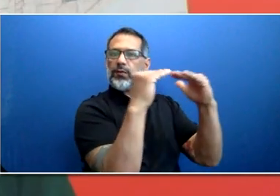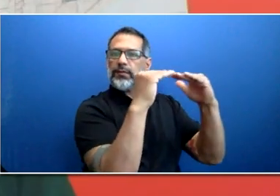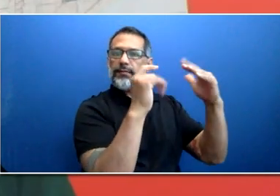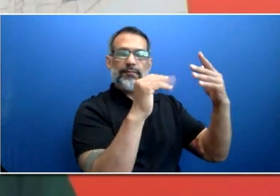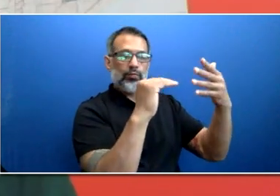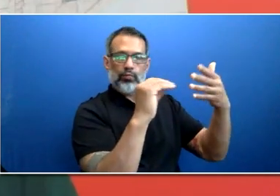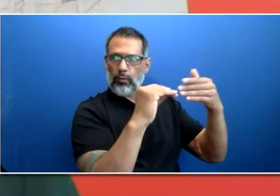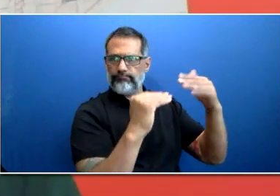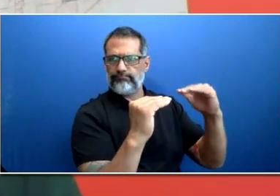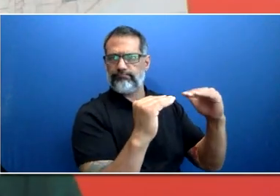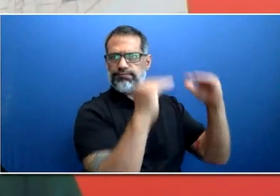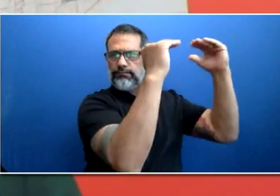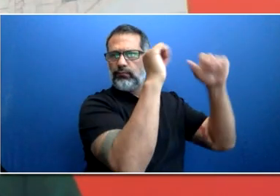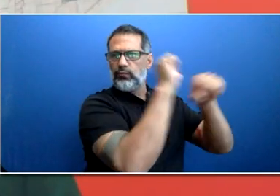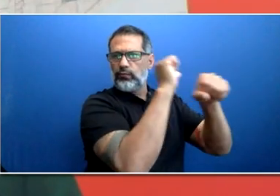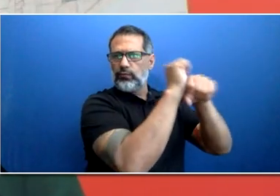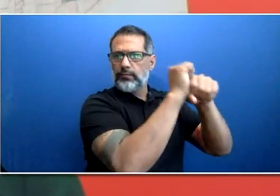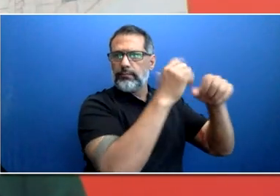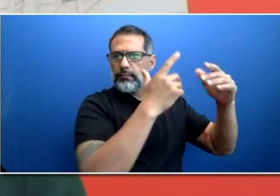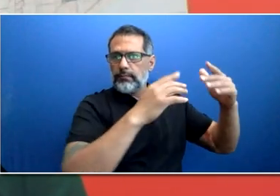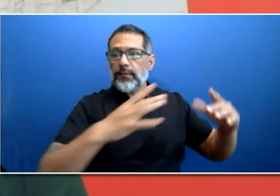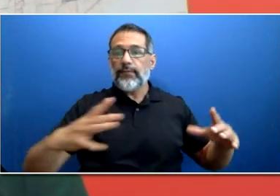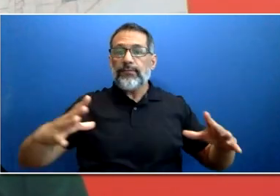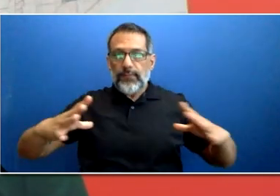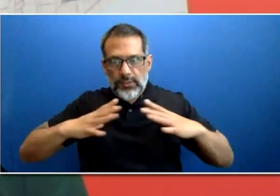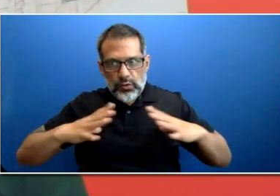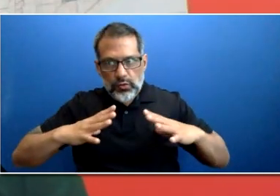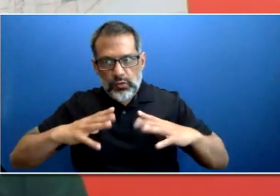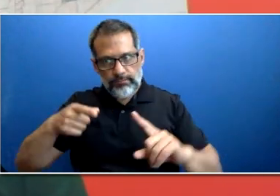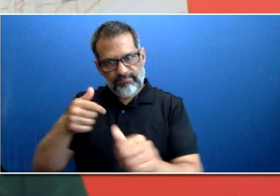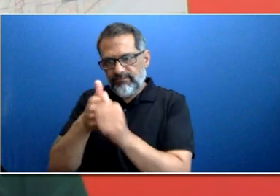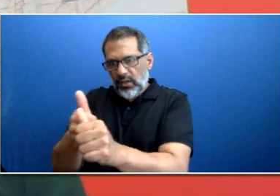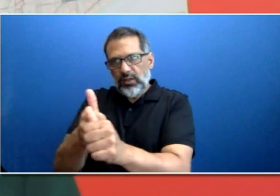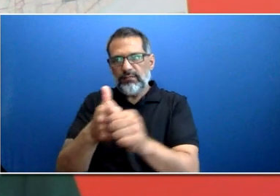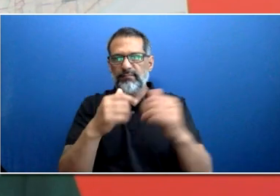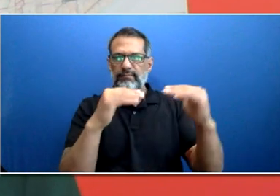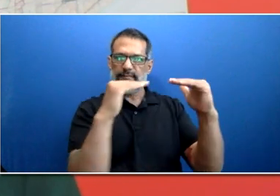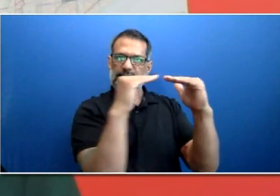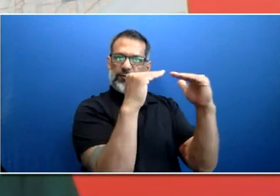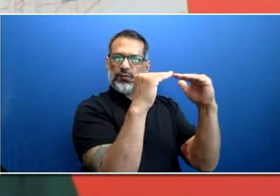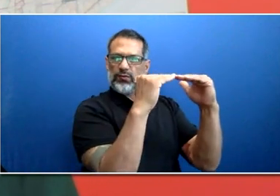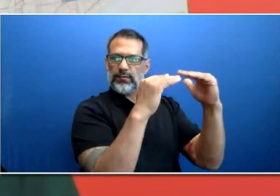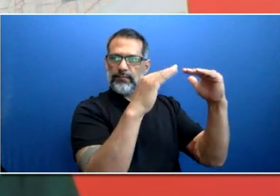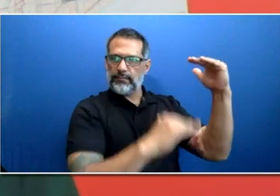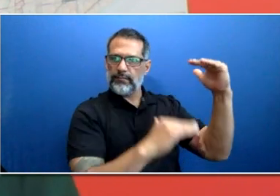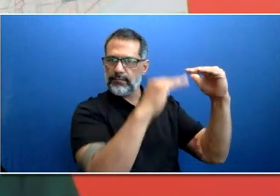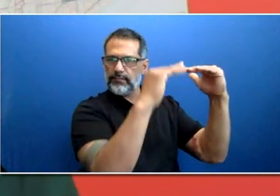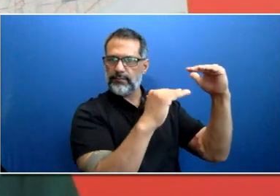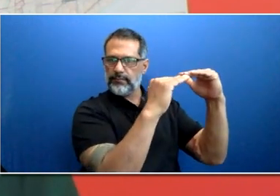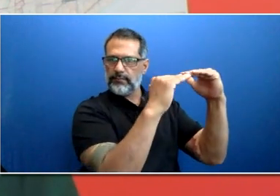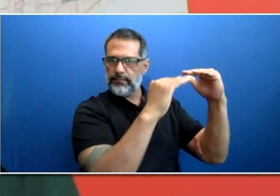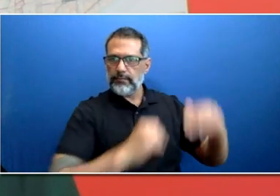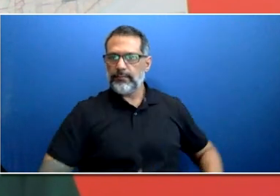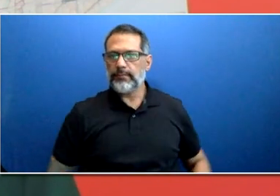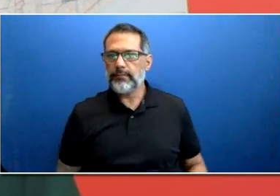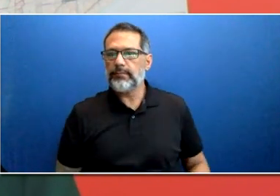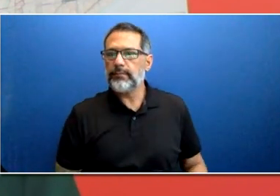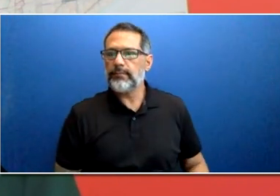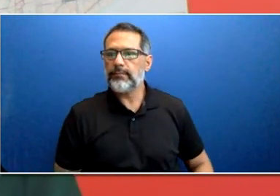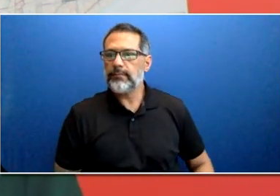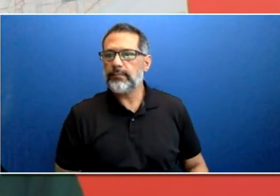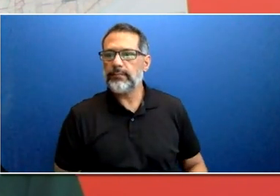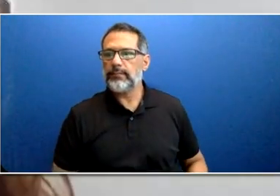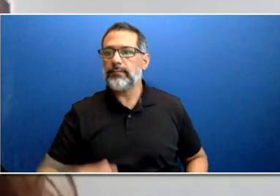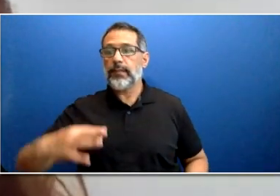Perfect. So, what are the application steps? Vasso, can I give you that one?